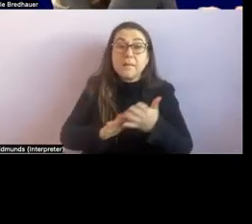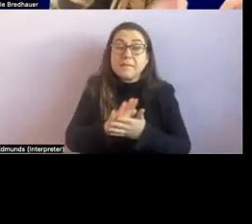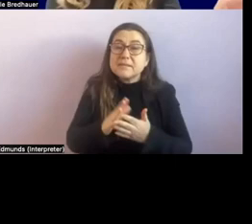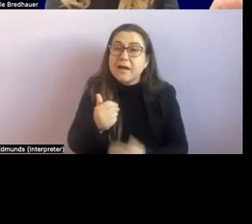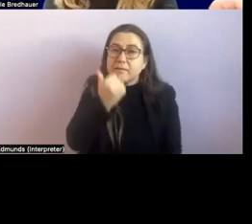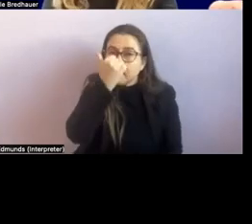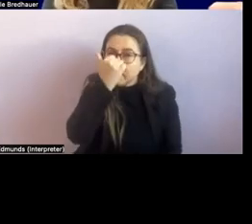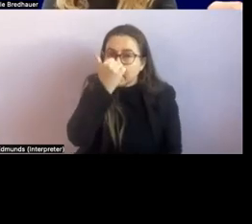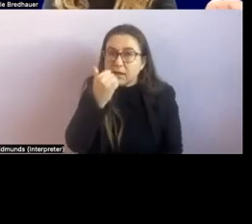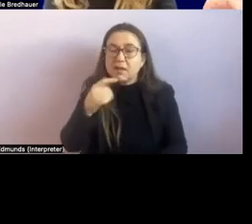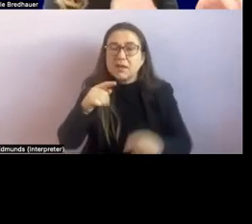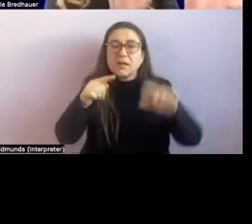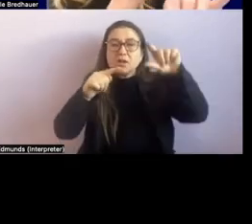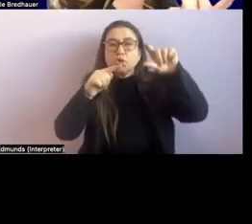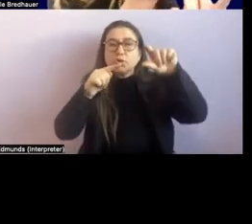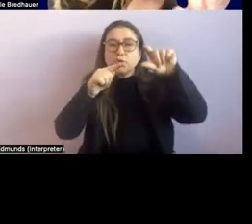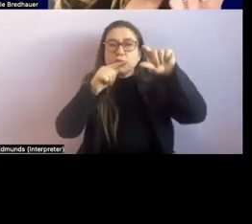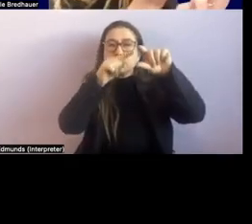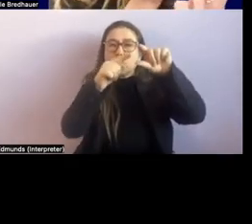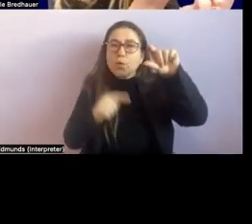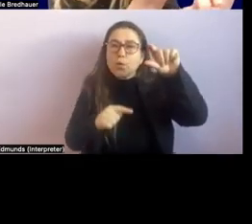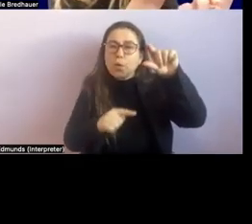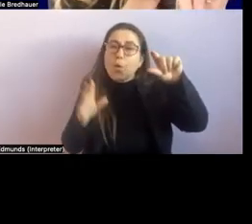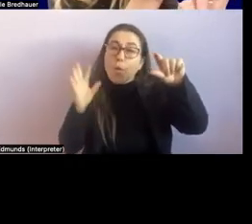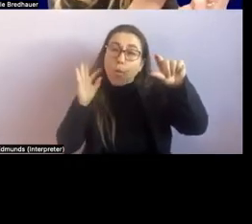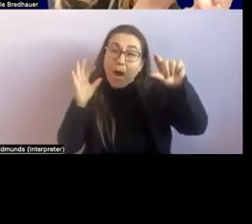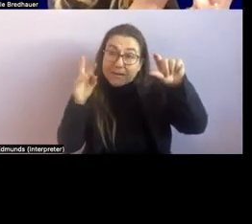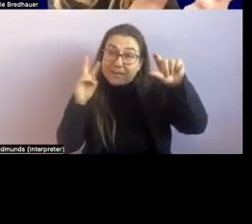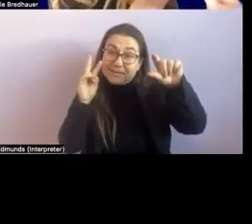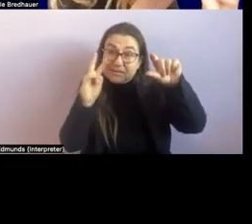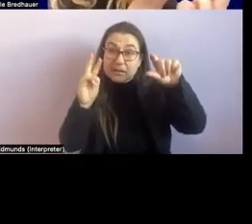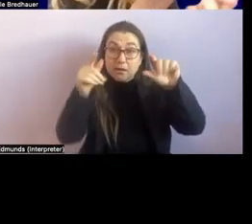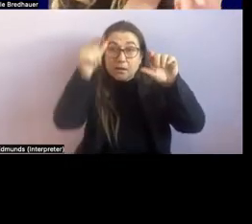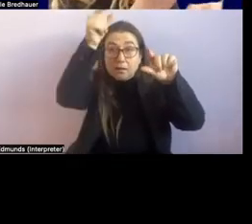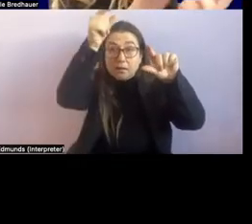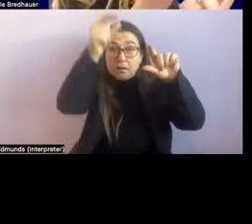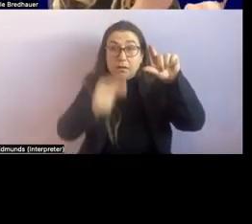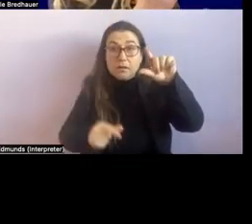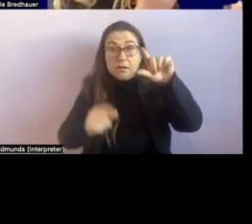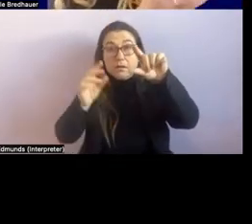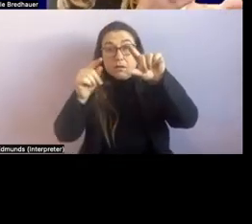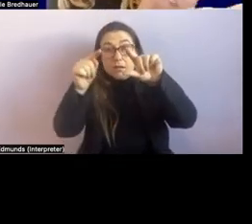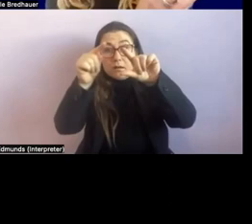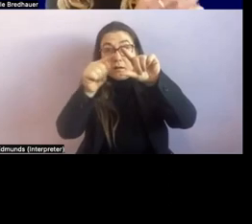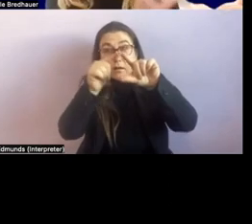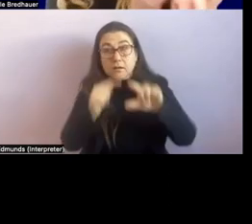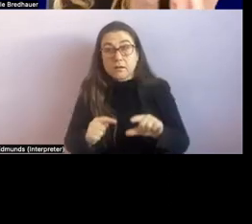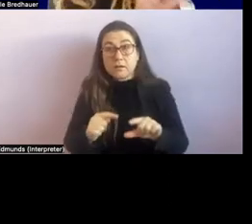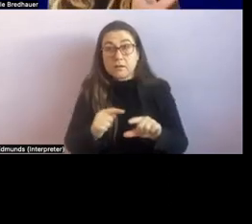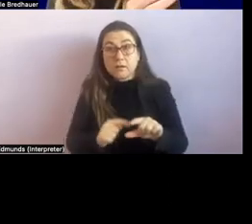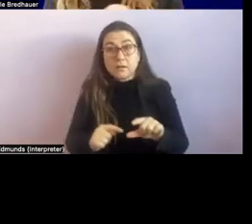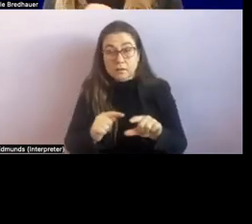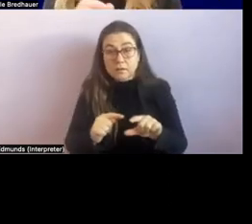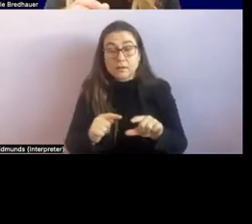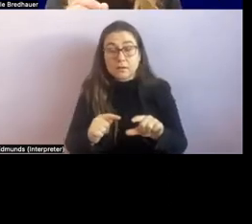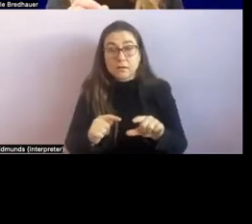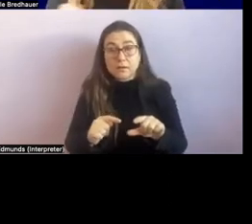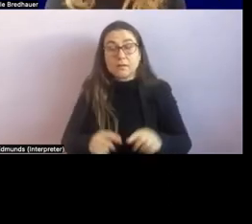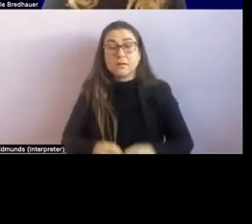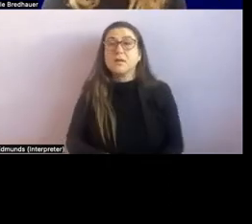high and one low that a little factual um circle that have been added to this doorway